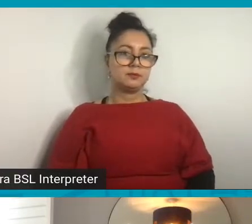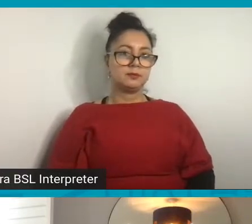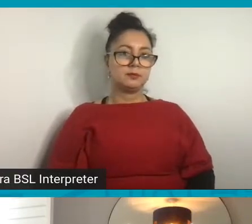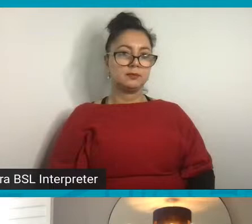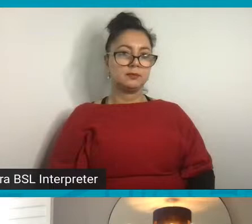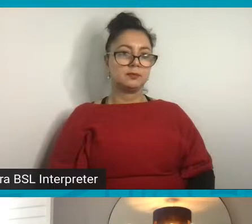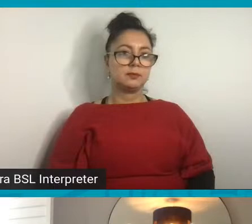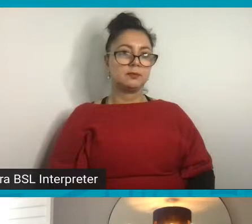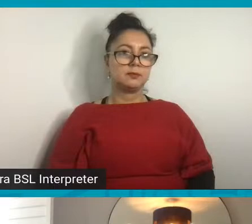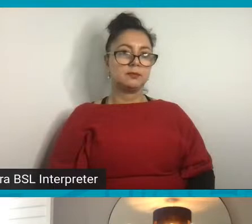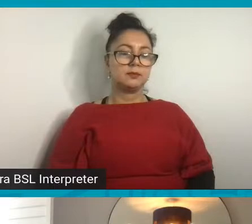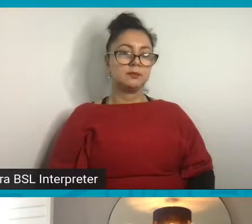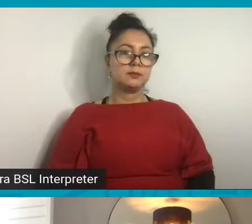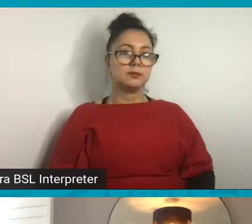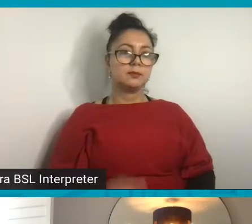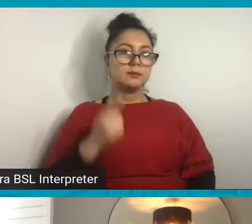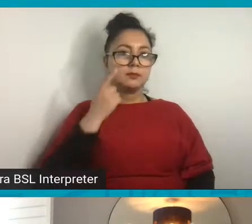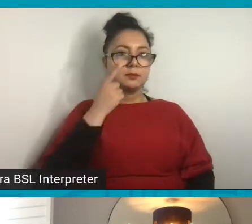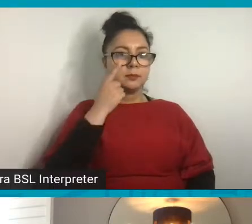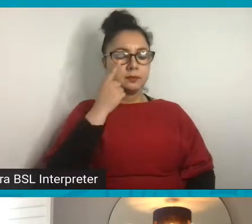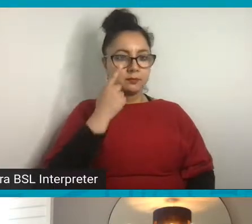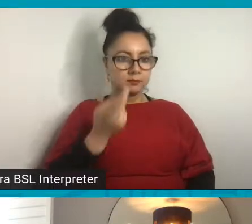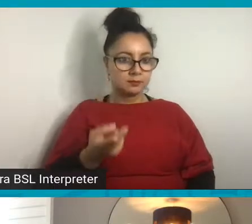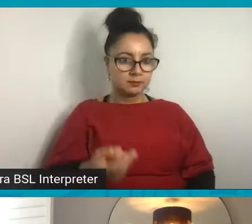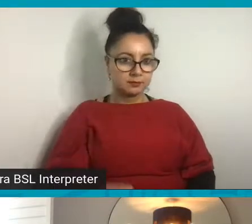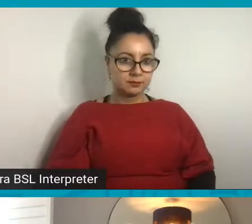And then if you do have paints at home,